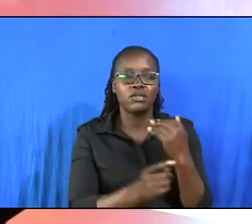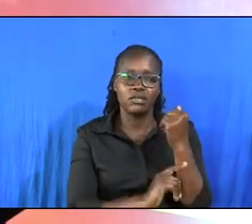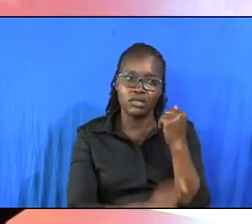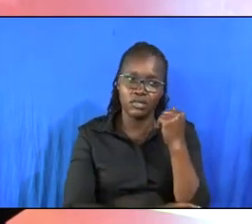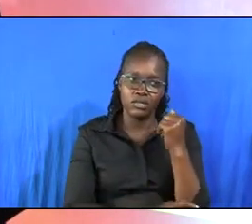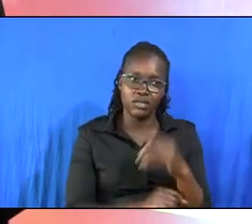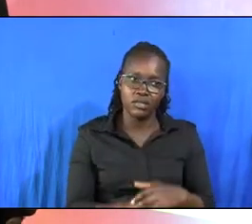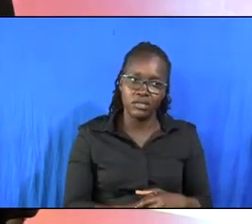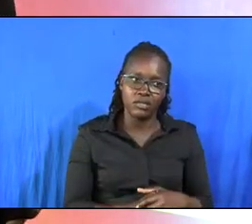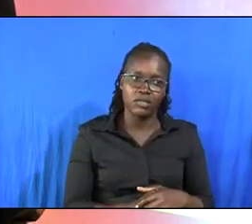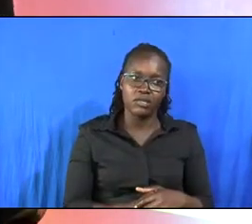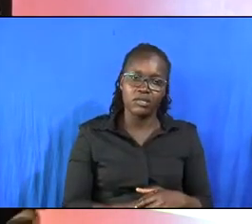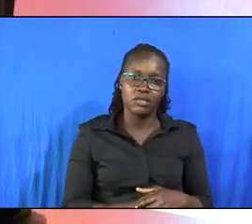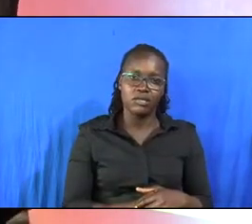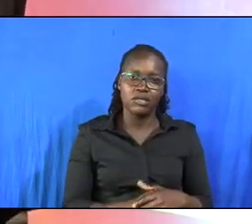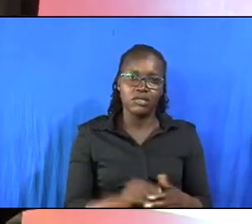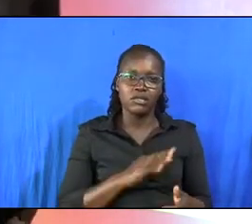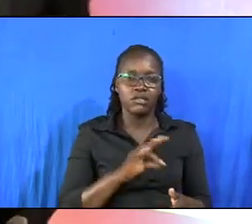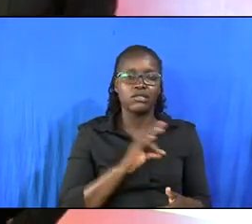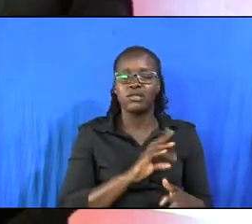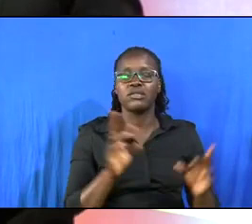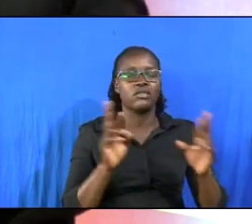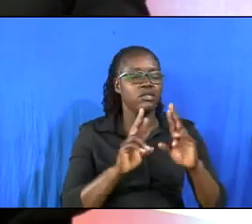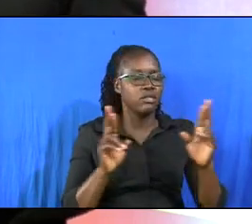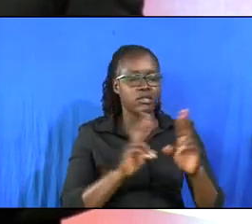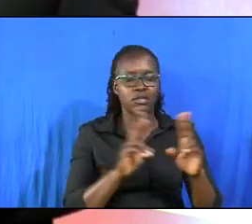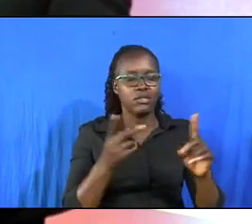temptation. the spirit is willing,